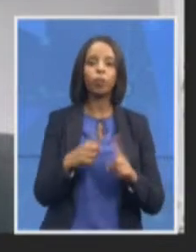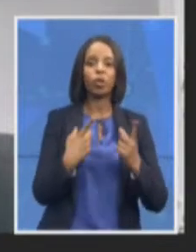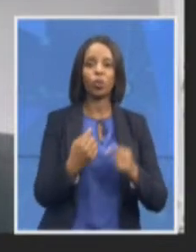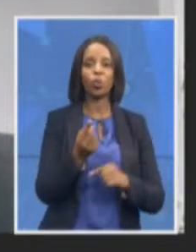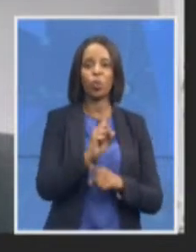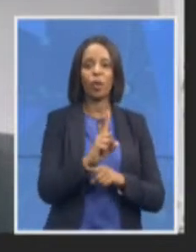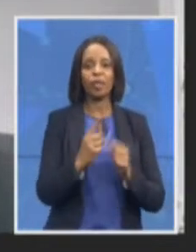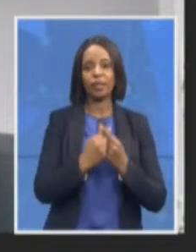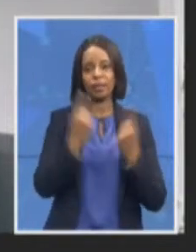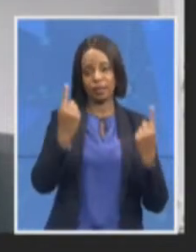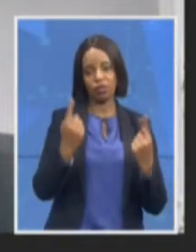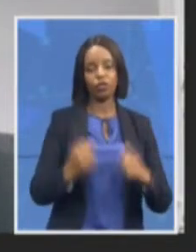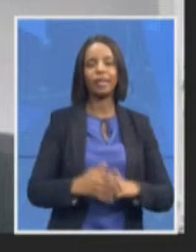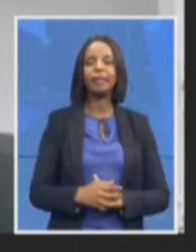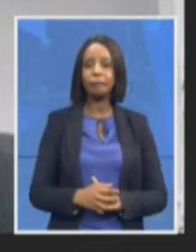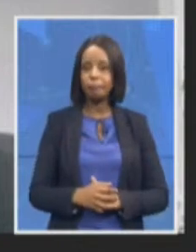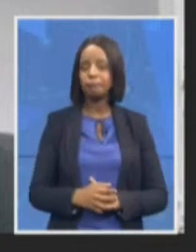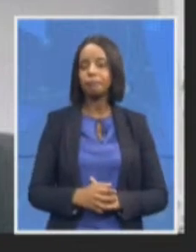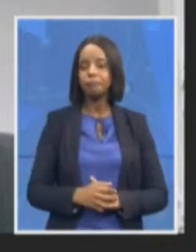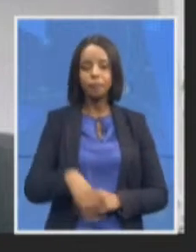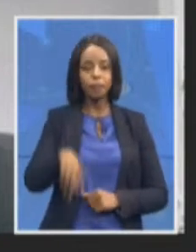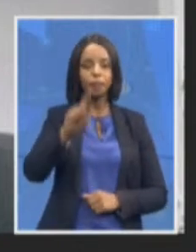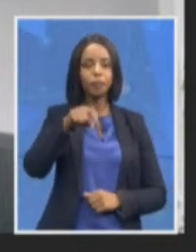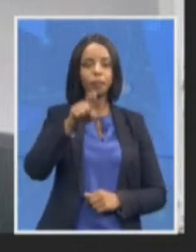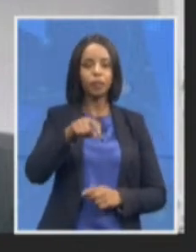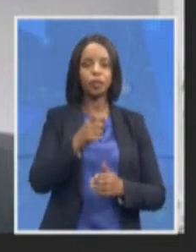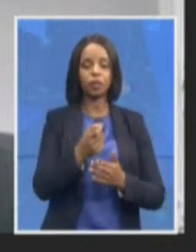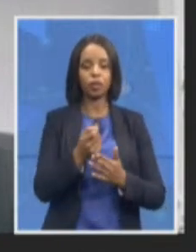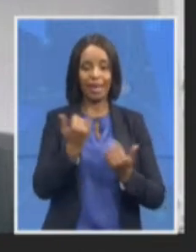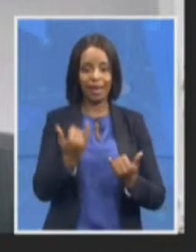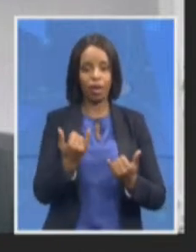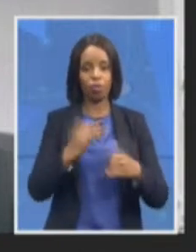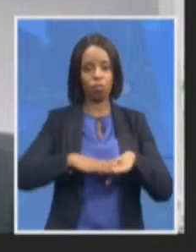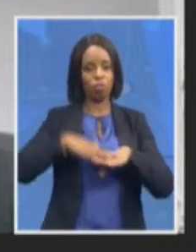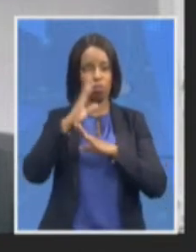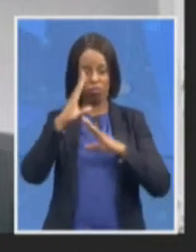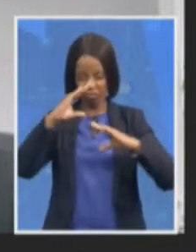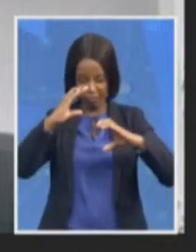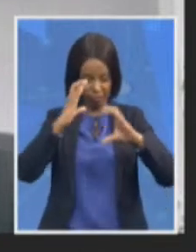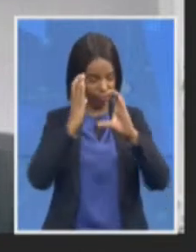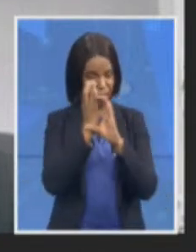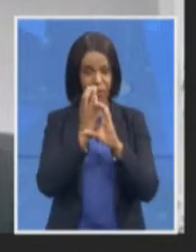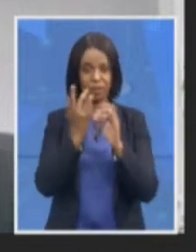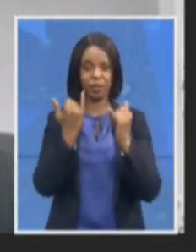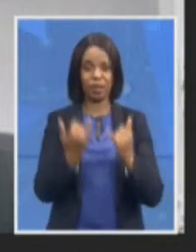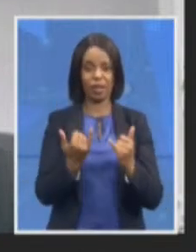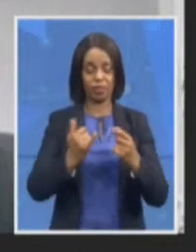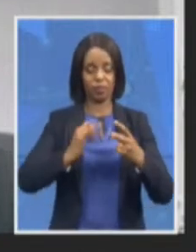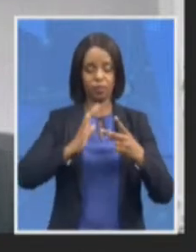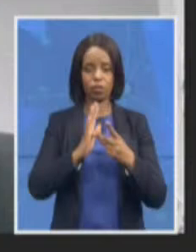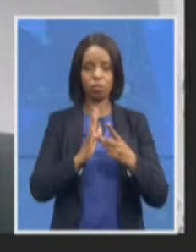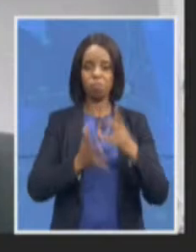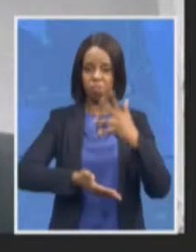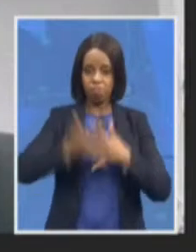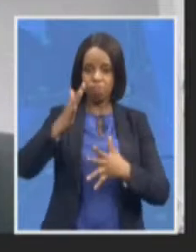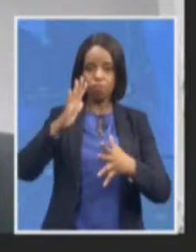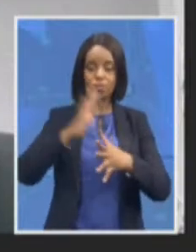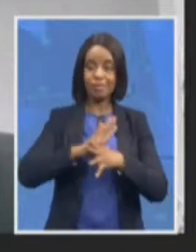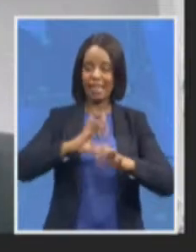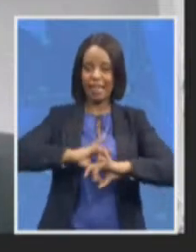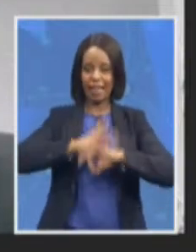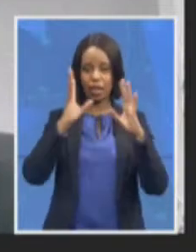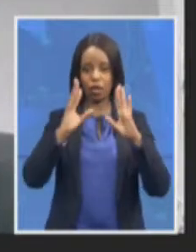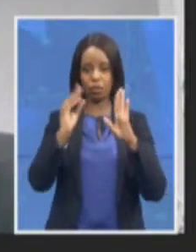-sharp focus and a clear prioritization with regard to which are the case and clear case